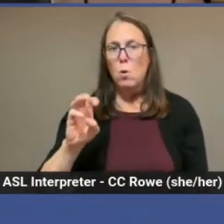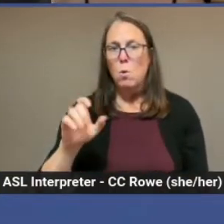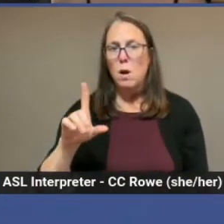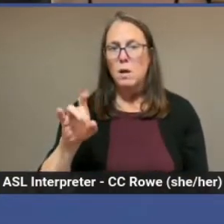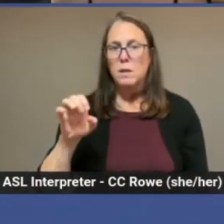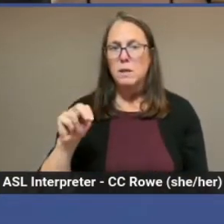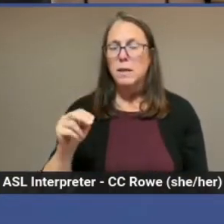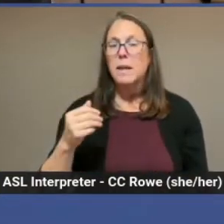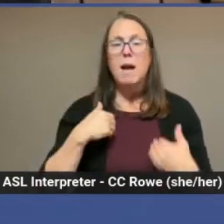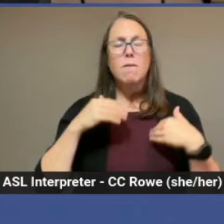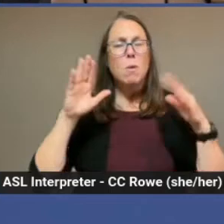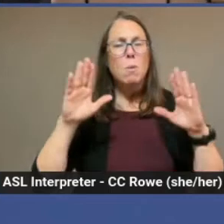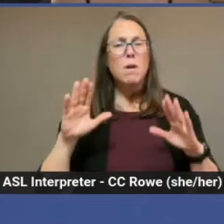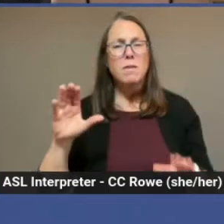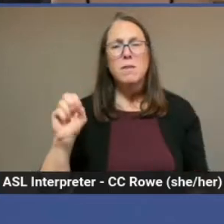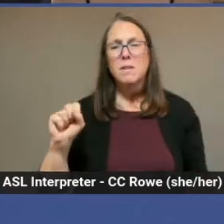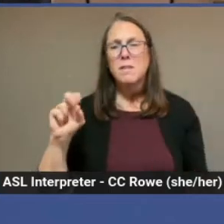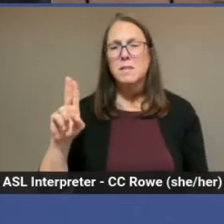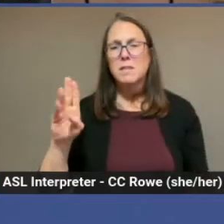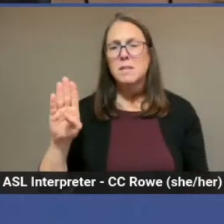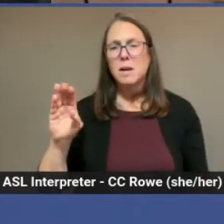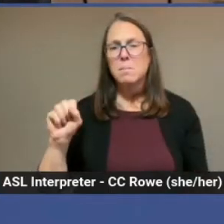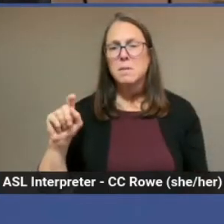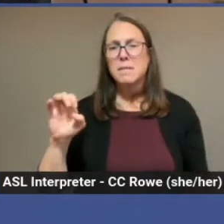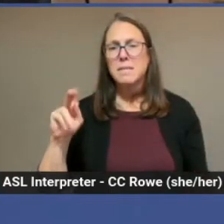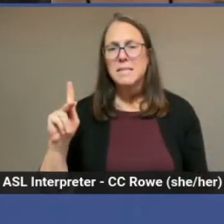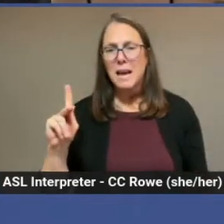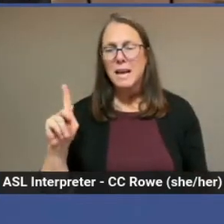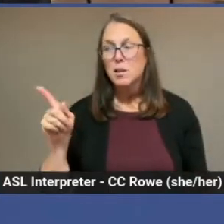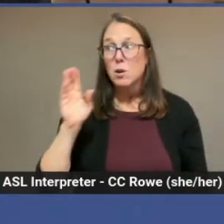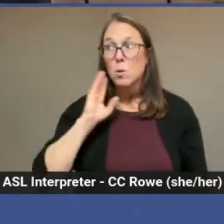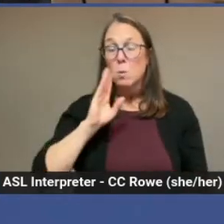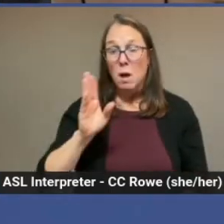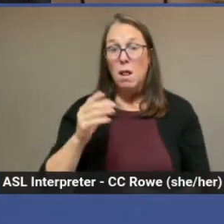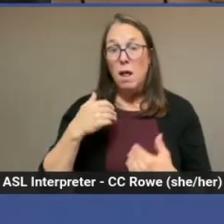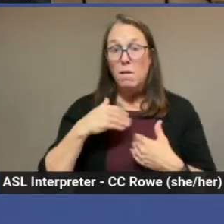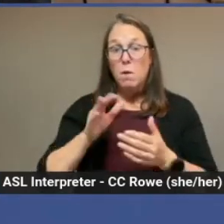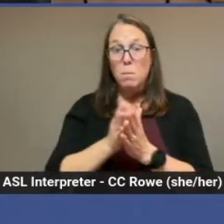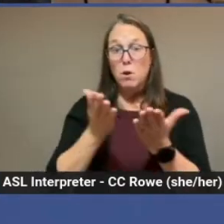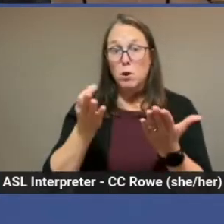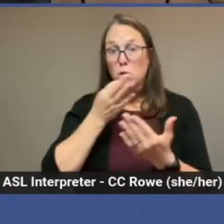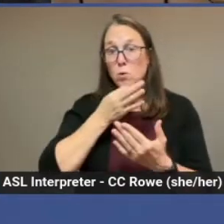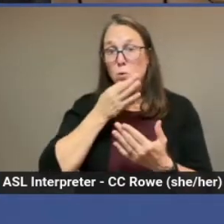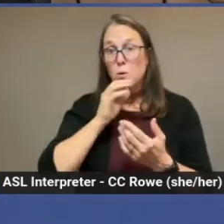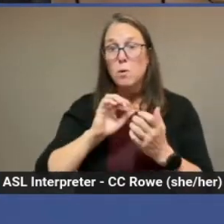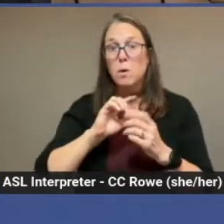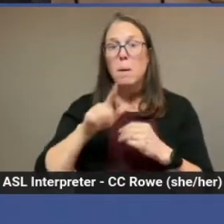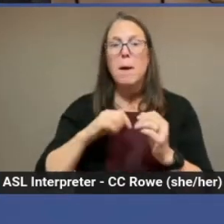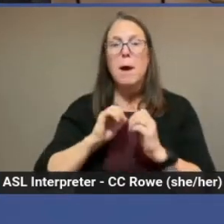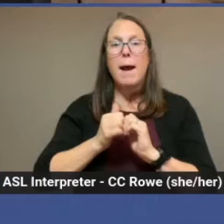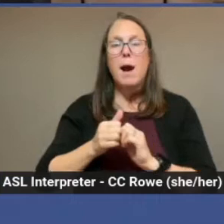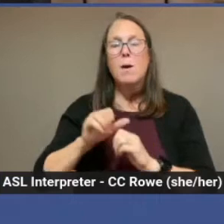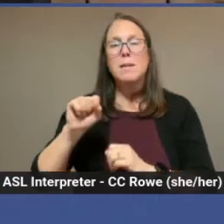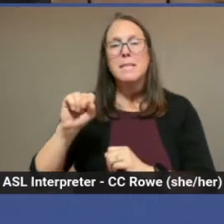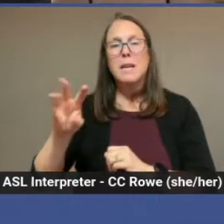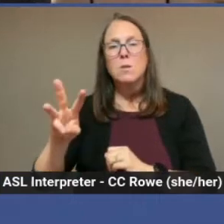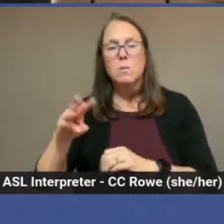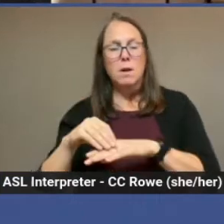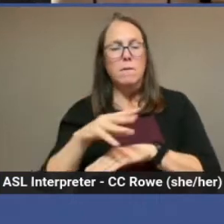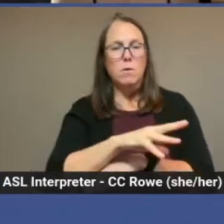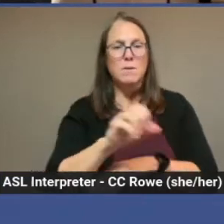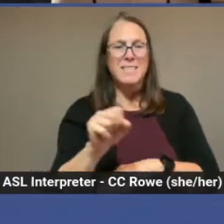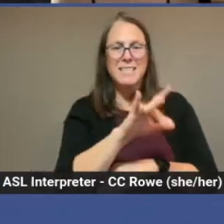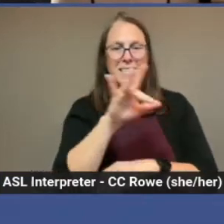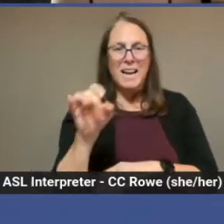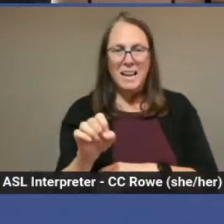sub stack. She's going to be coming out with a book about how sex workers have influenced style. And then of course,